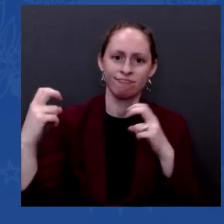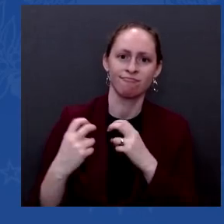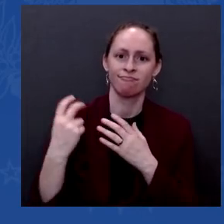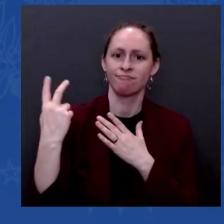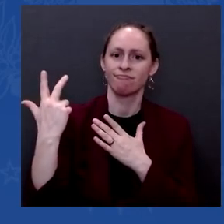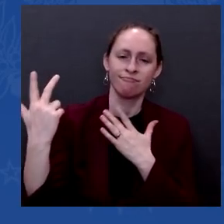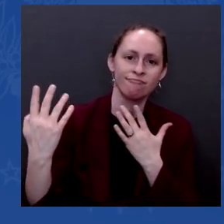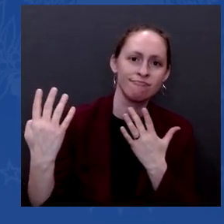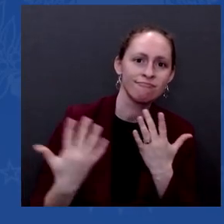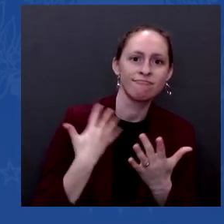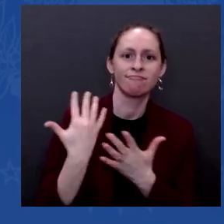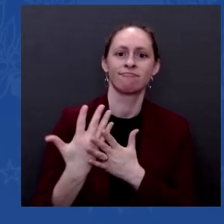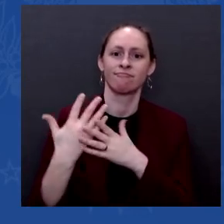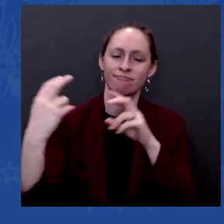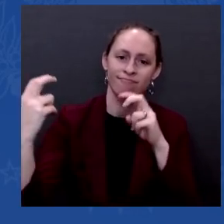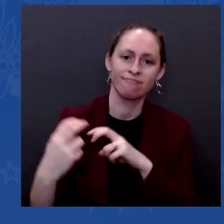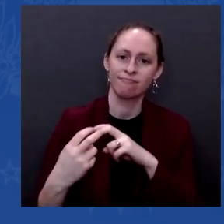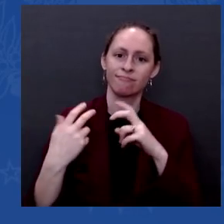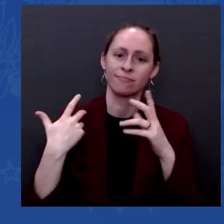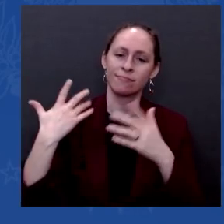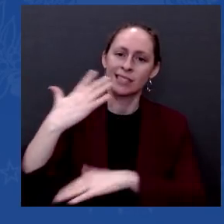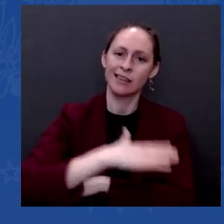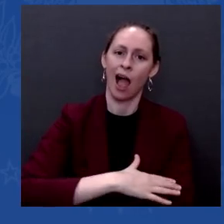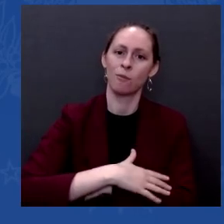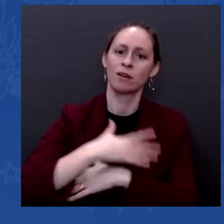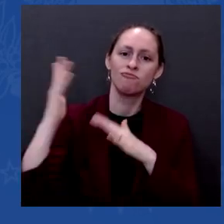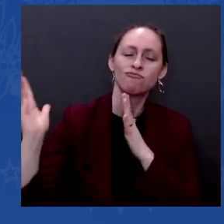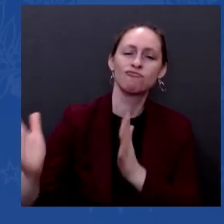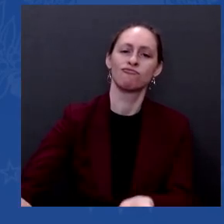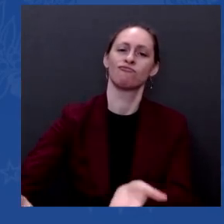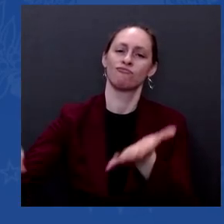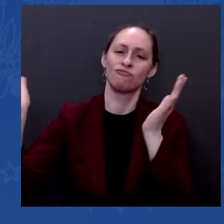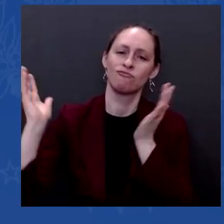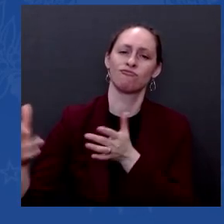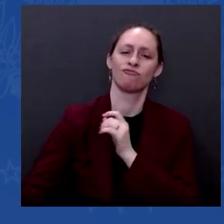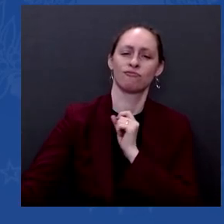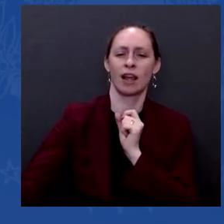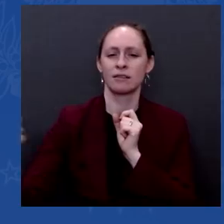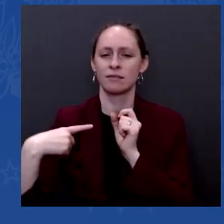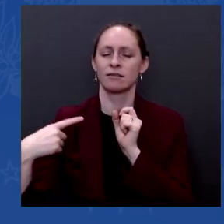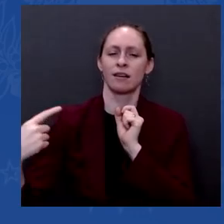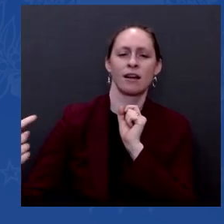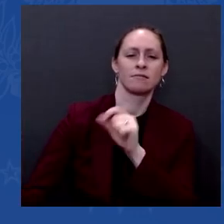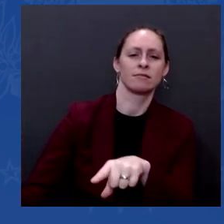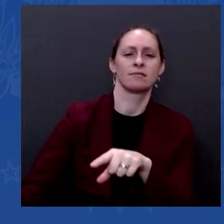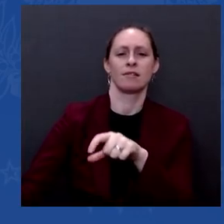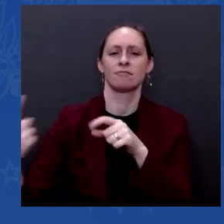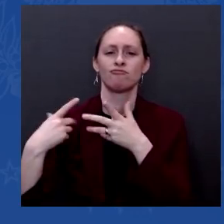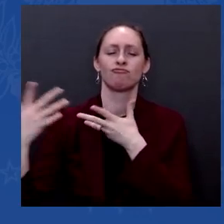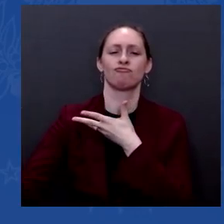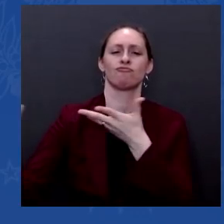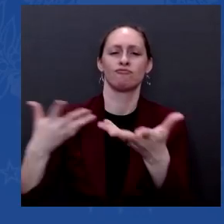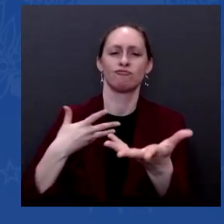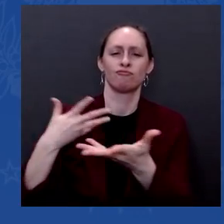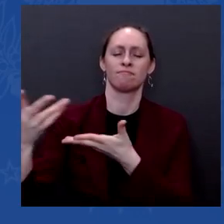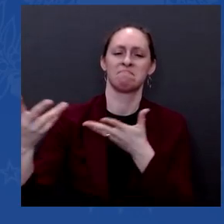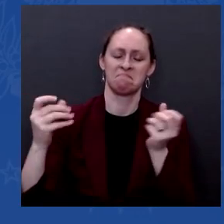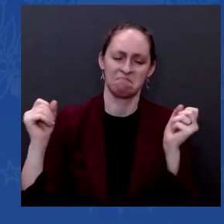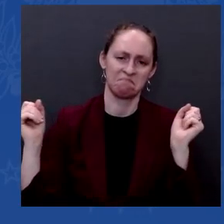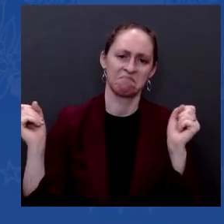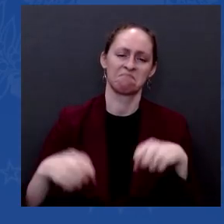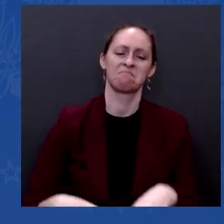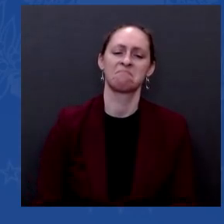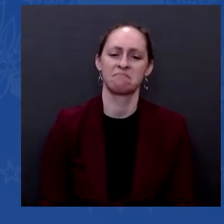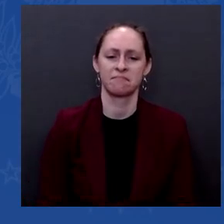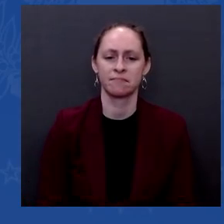ask them questions. They ask me questions. I learned a heck of a lot. But as president, you don't quite have that ability to do that as often